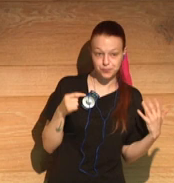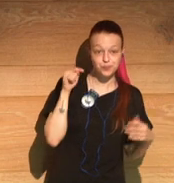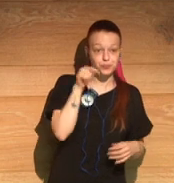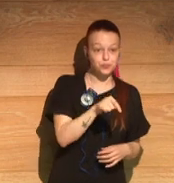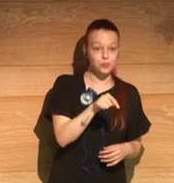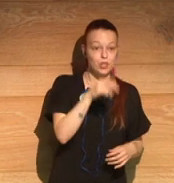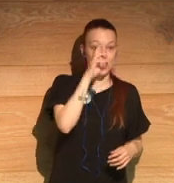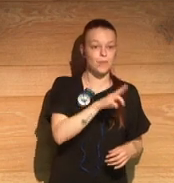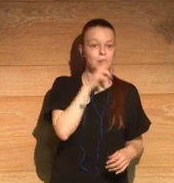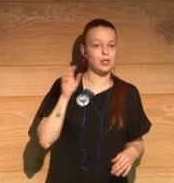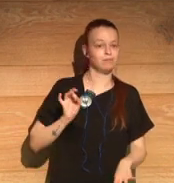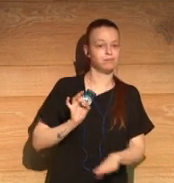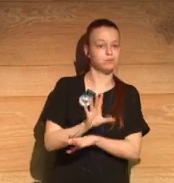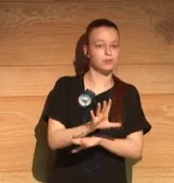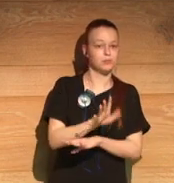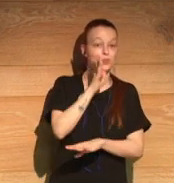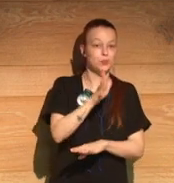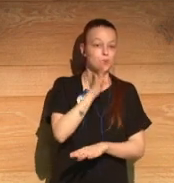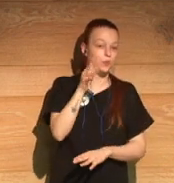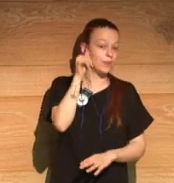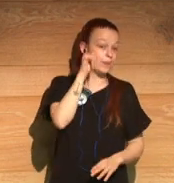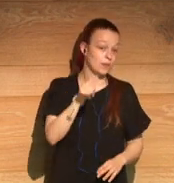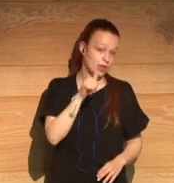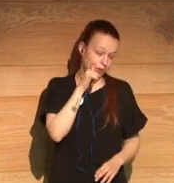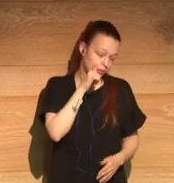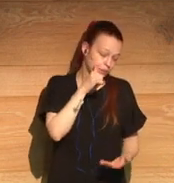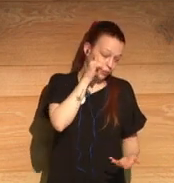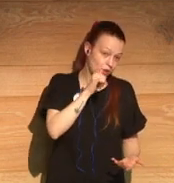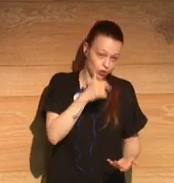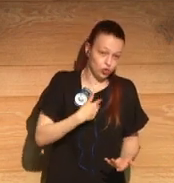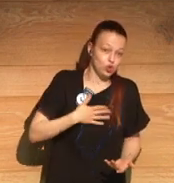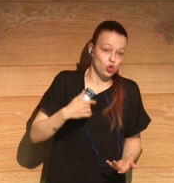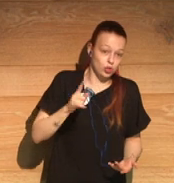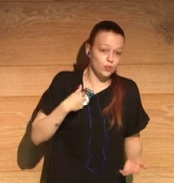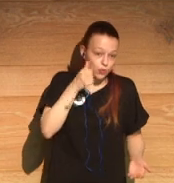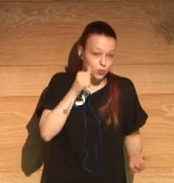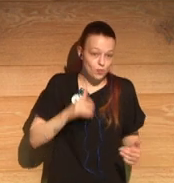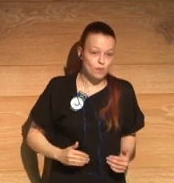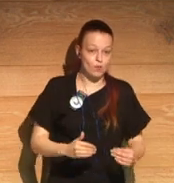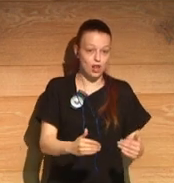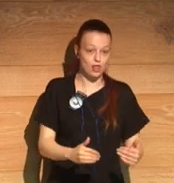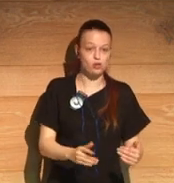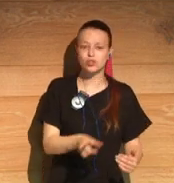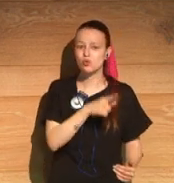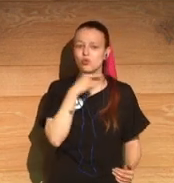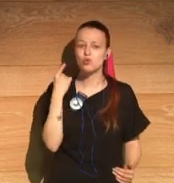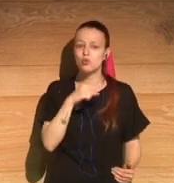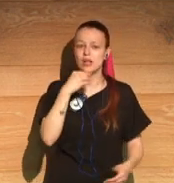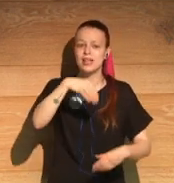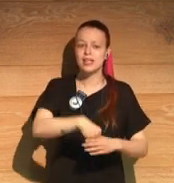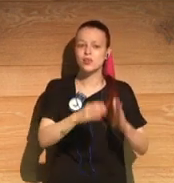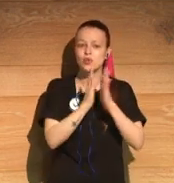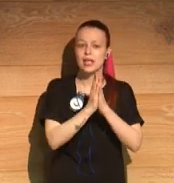and unmarried and being denounced from the pulpit by the priest to himself has fathered two children. And